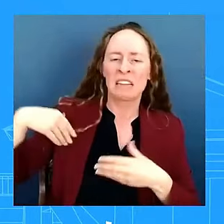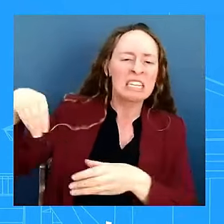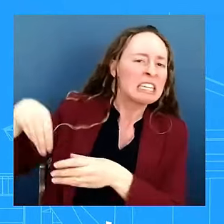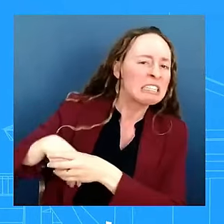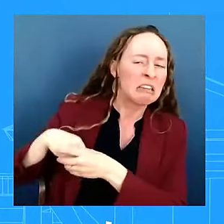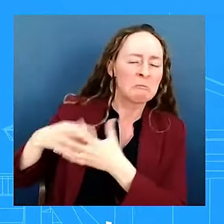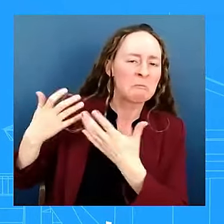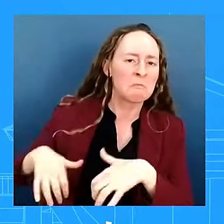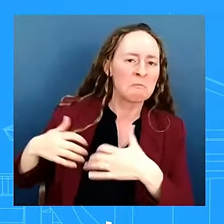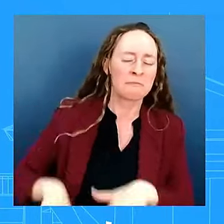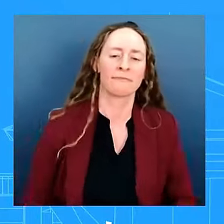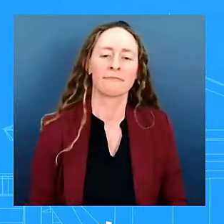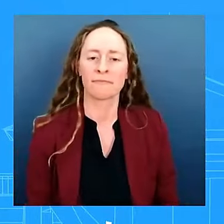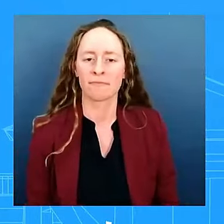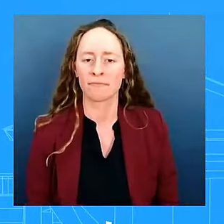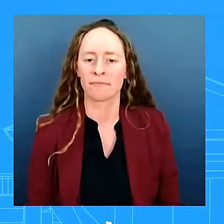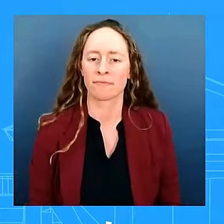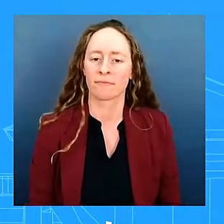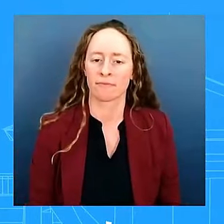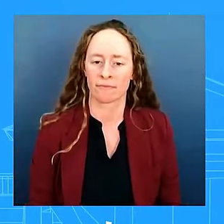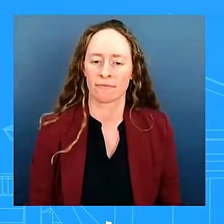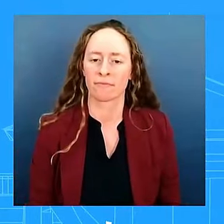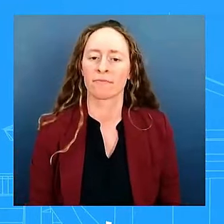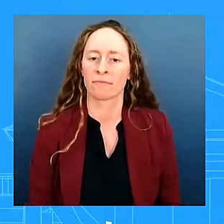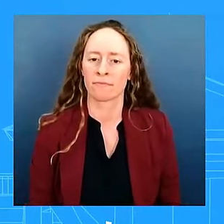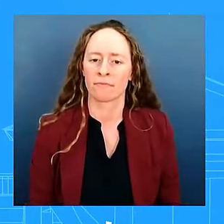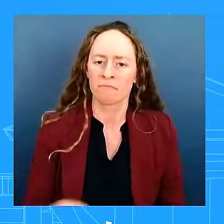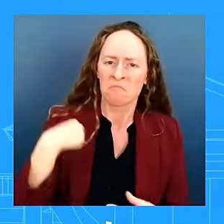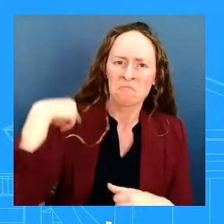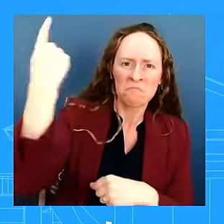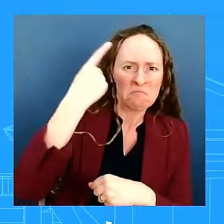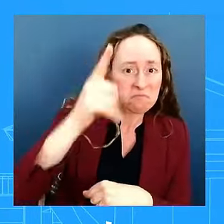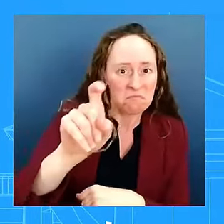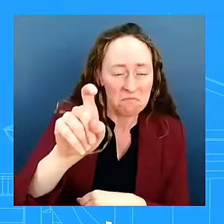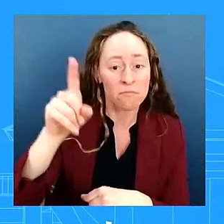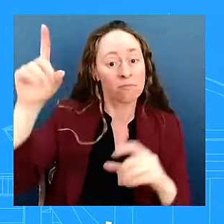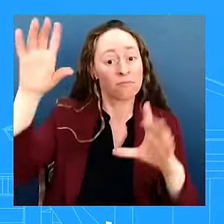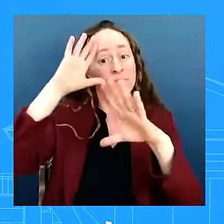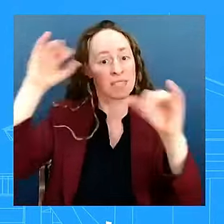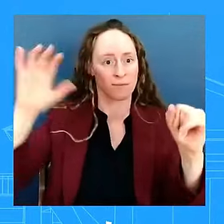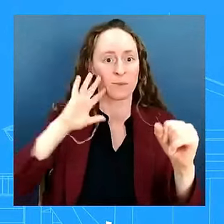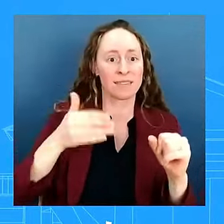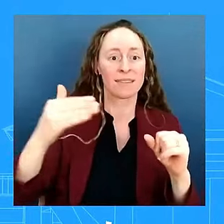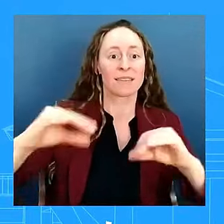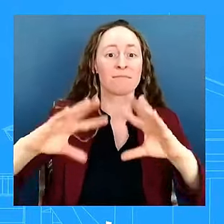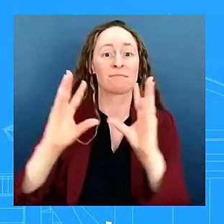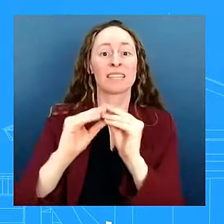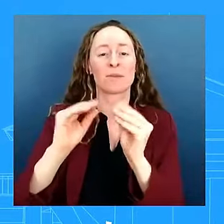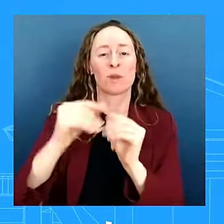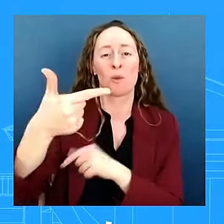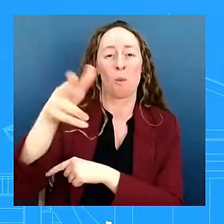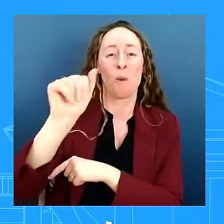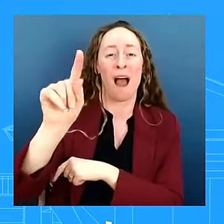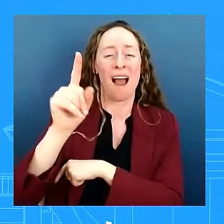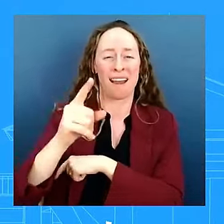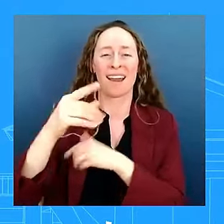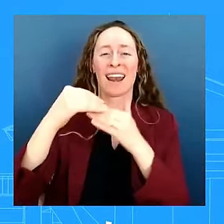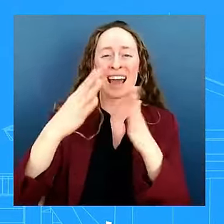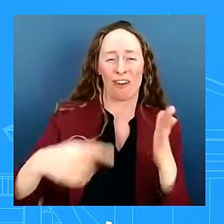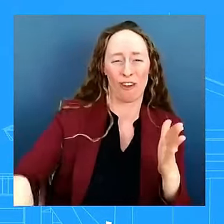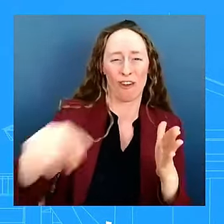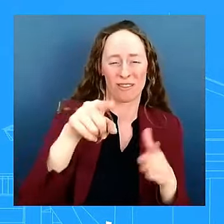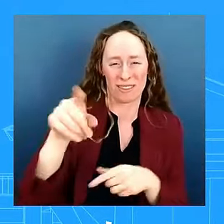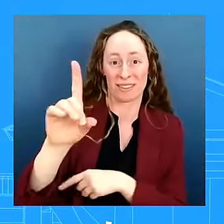the wilmington summit and the um meeting tomorrow with the british prime minister i'm wondering if we can anticipate a press conference at either or both since